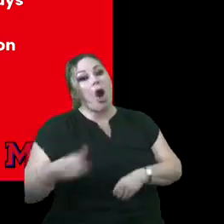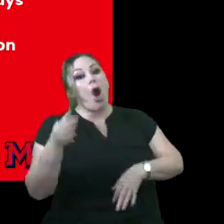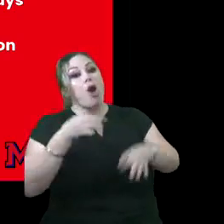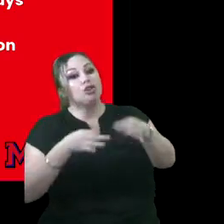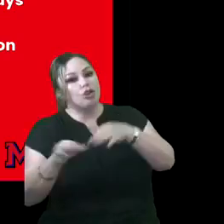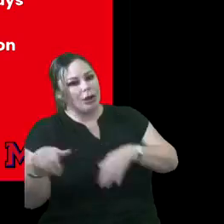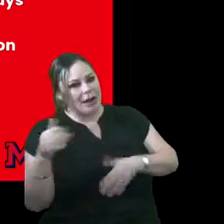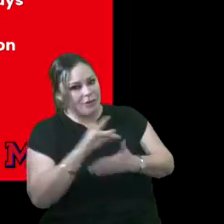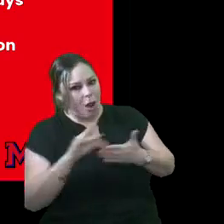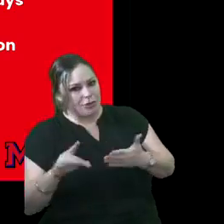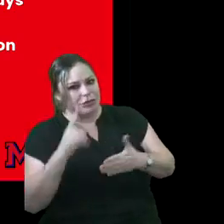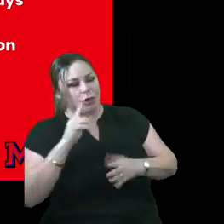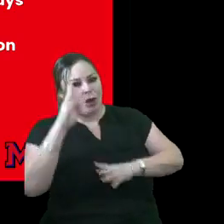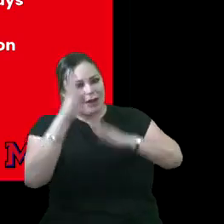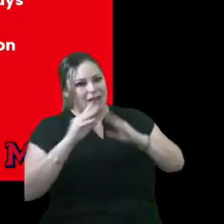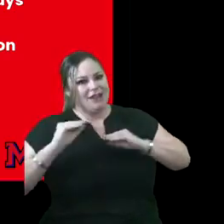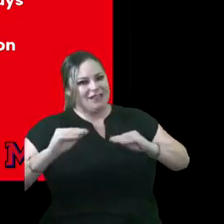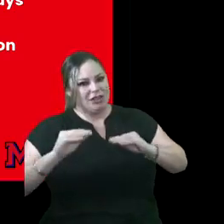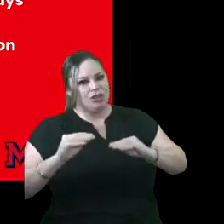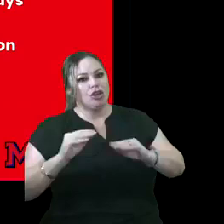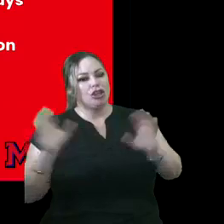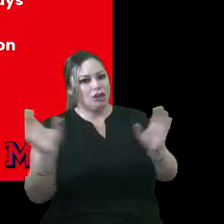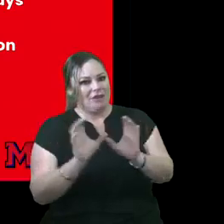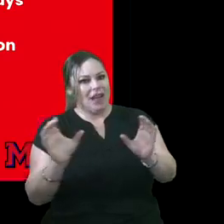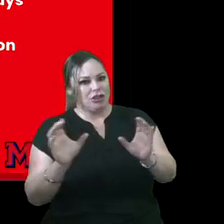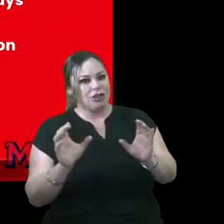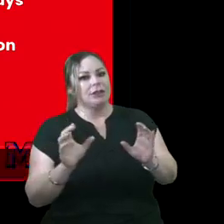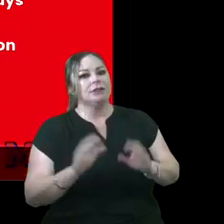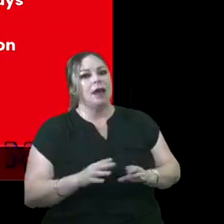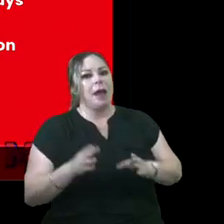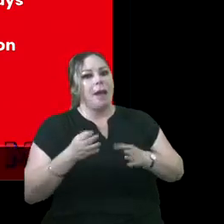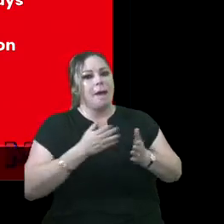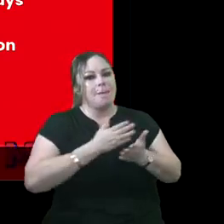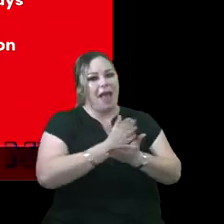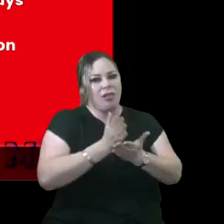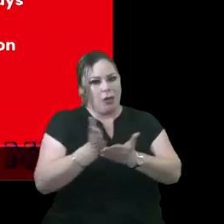innovative teacher certification pathways.